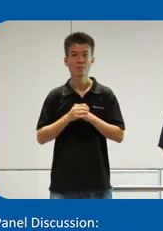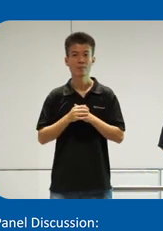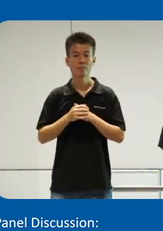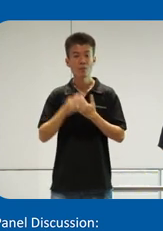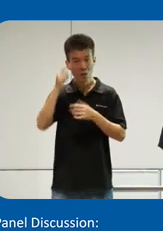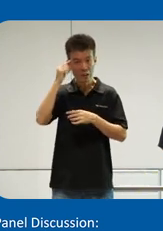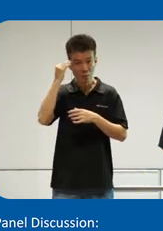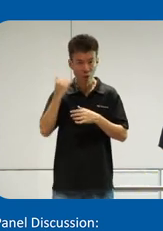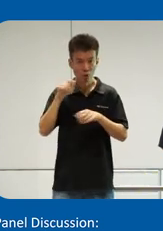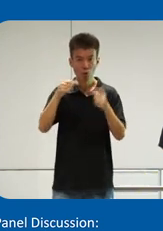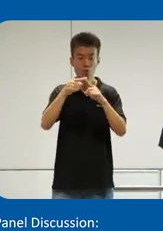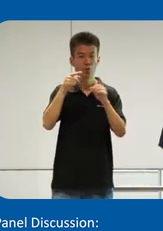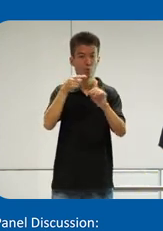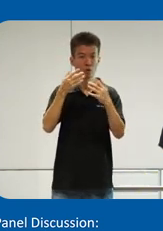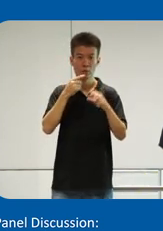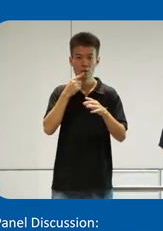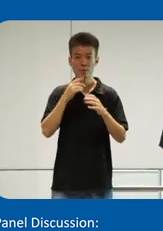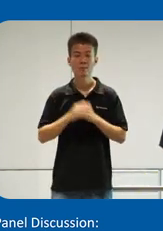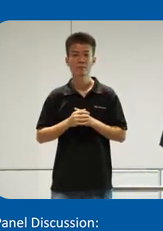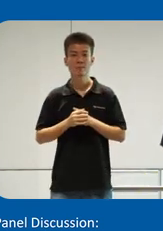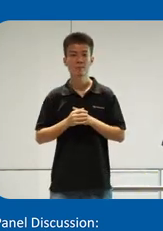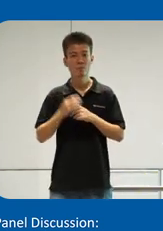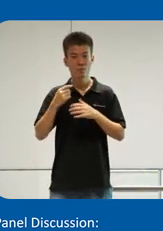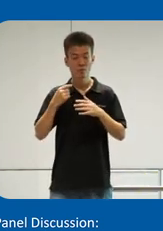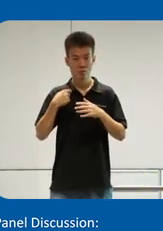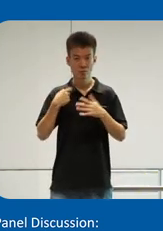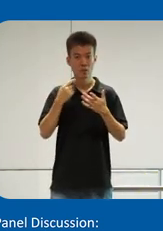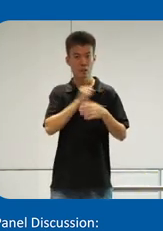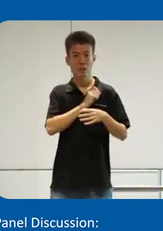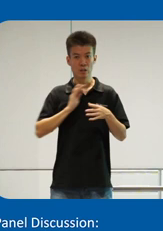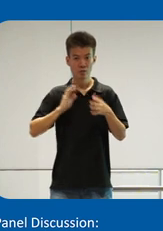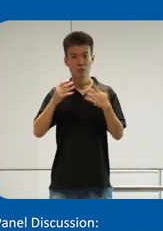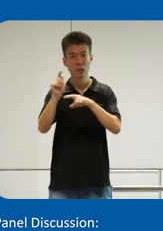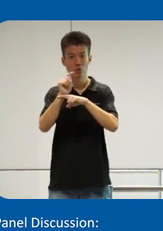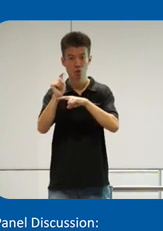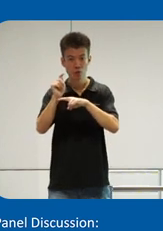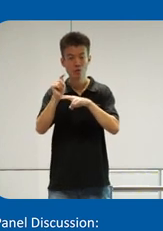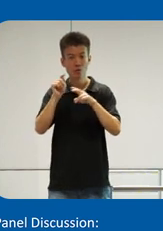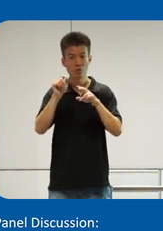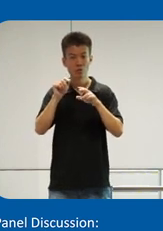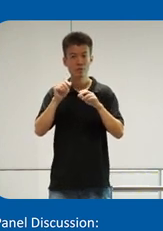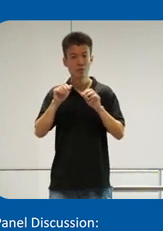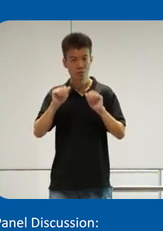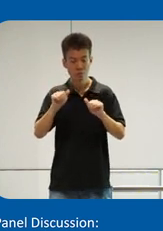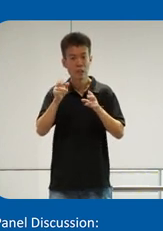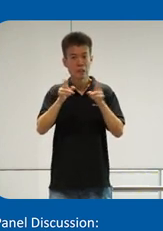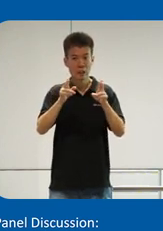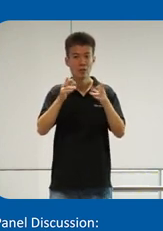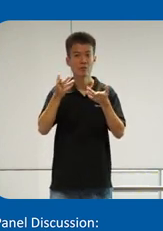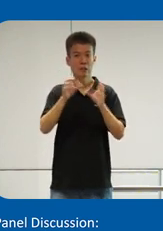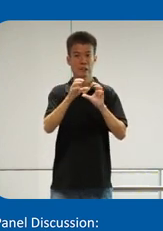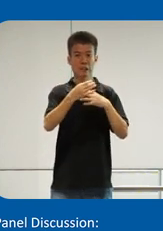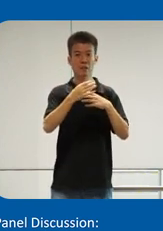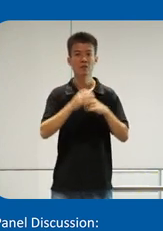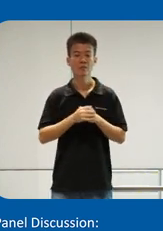Dementia go to point, as mentioned earlier, our staff are trained to be able to handle cases